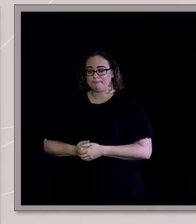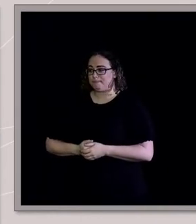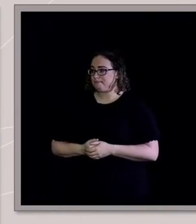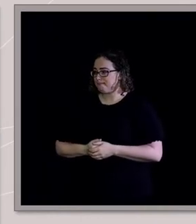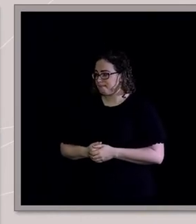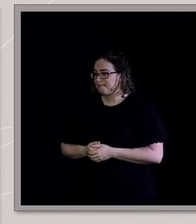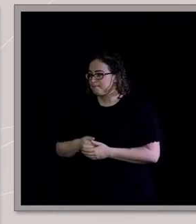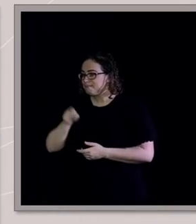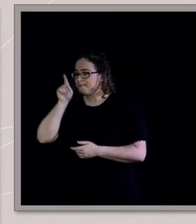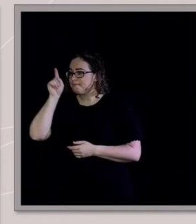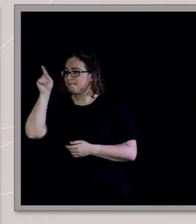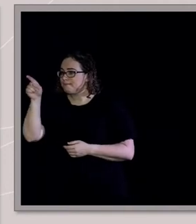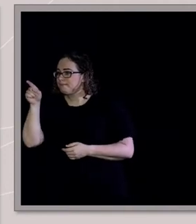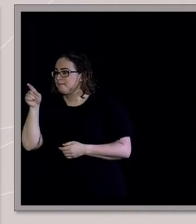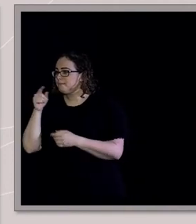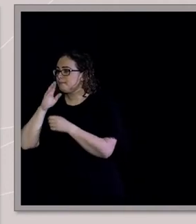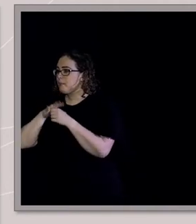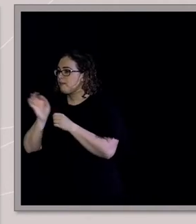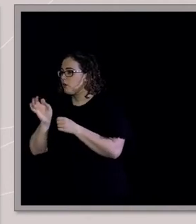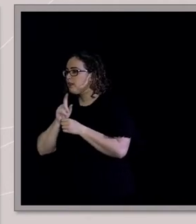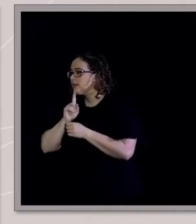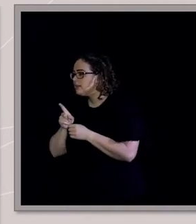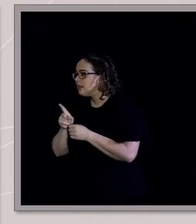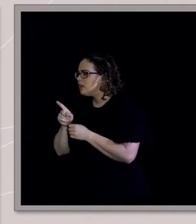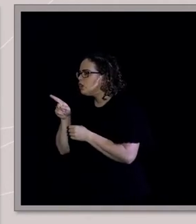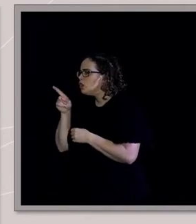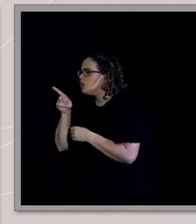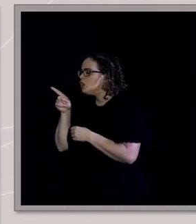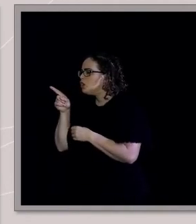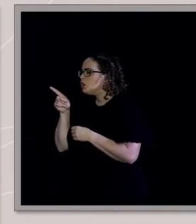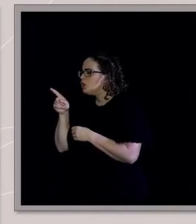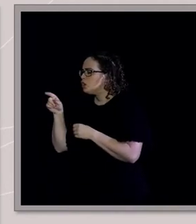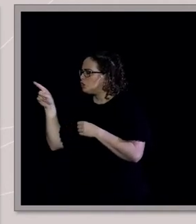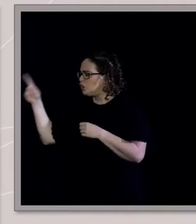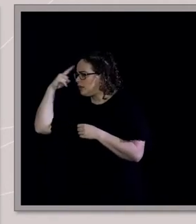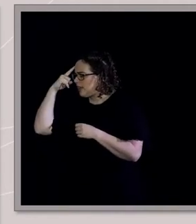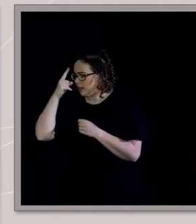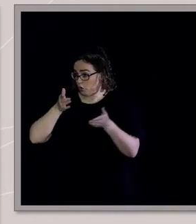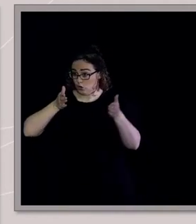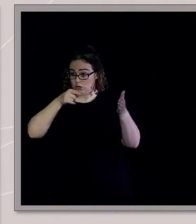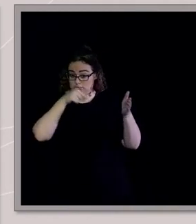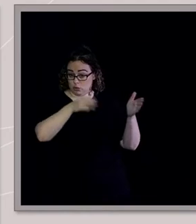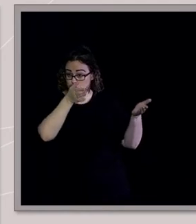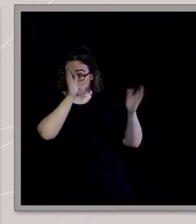Do you think anything should happen to stop the church from being